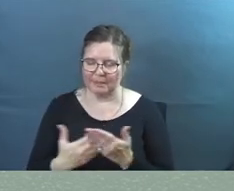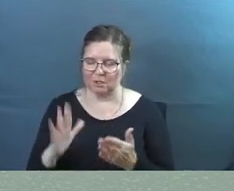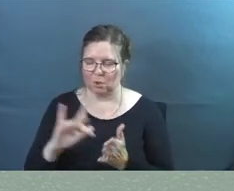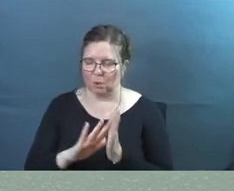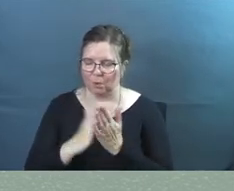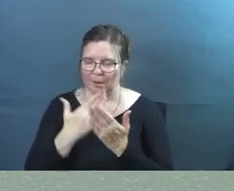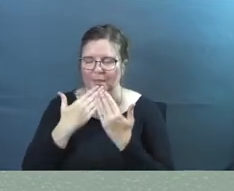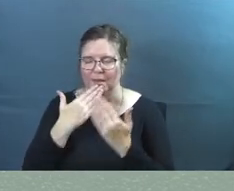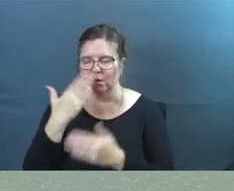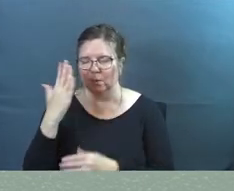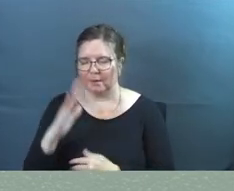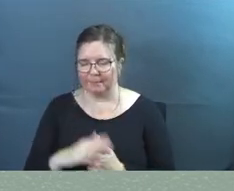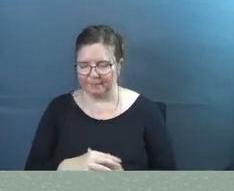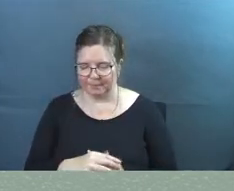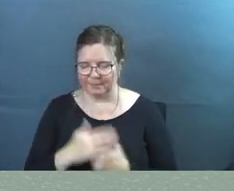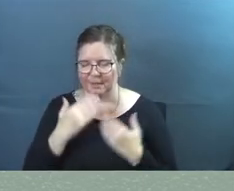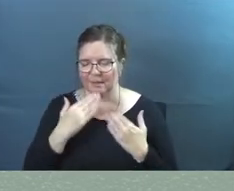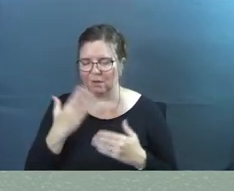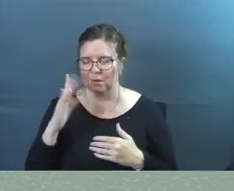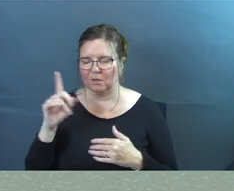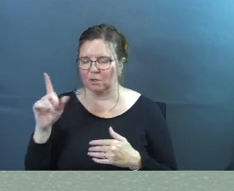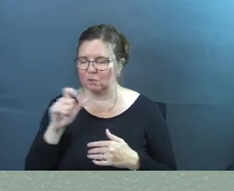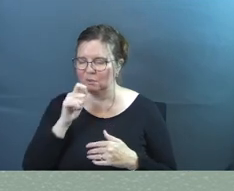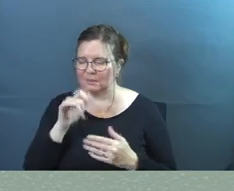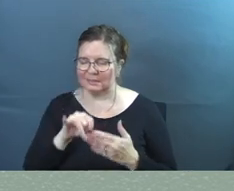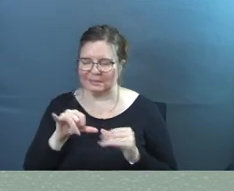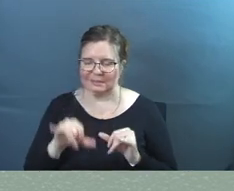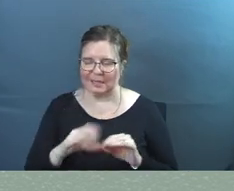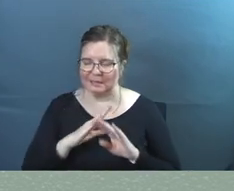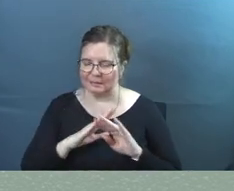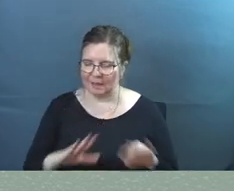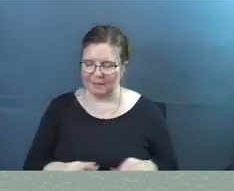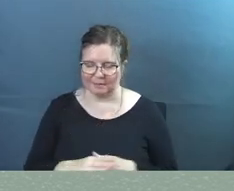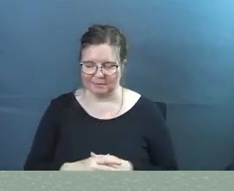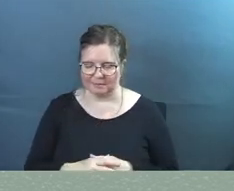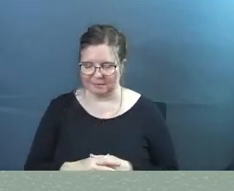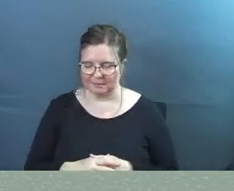things in your word thank you God thank you God that you didn't stay silent